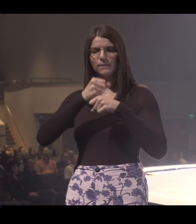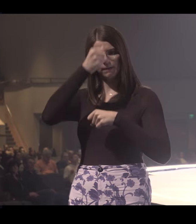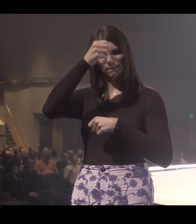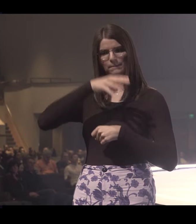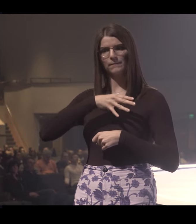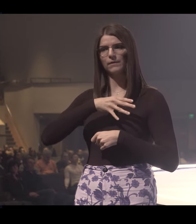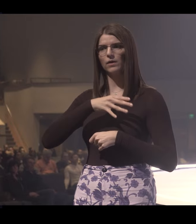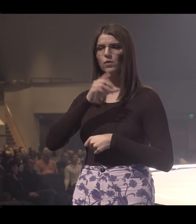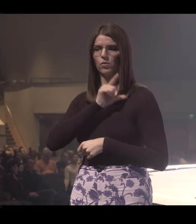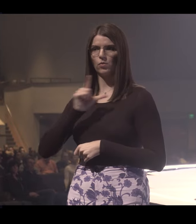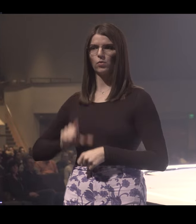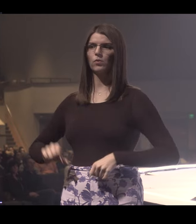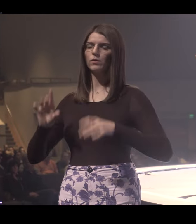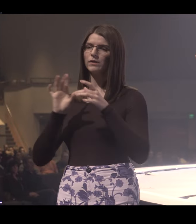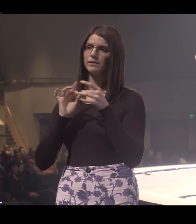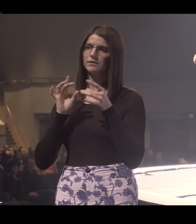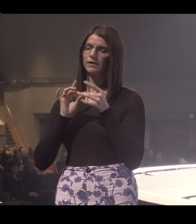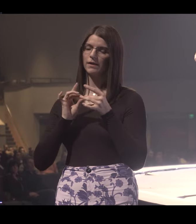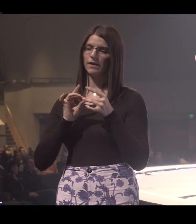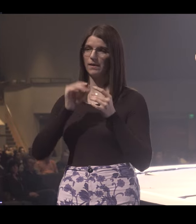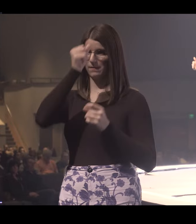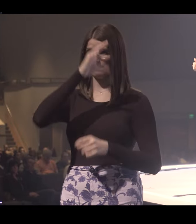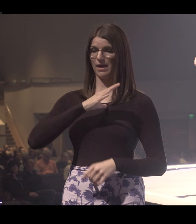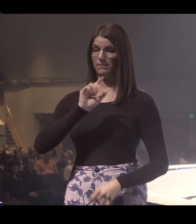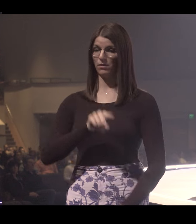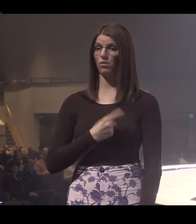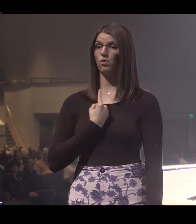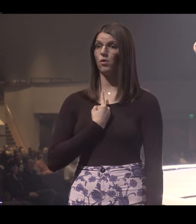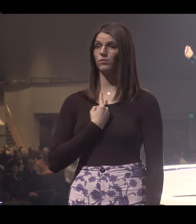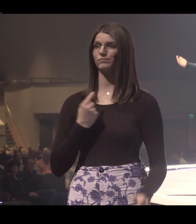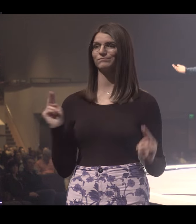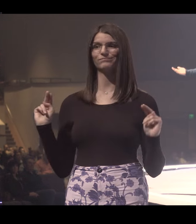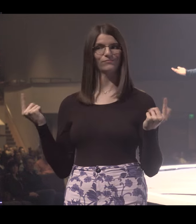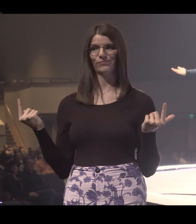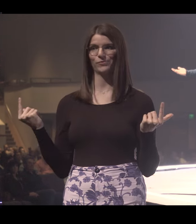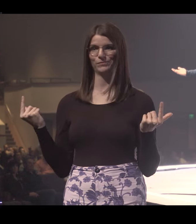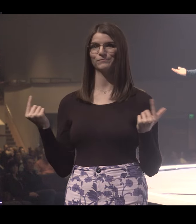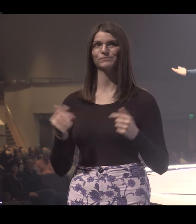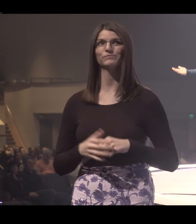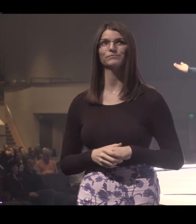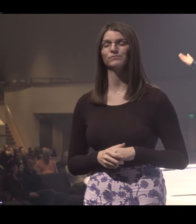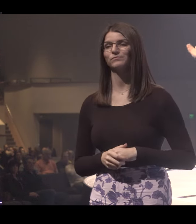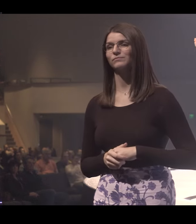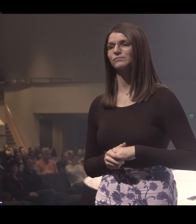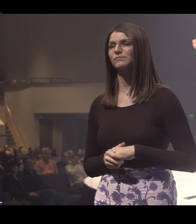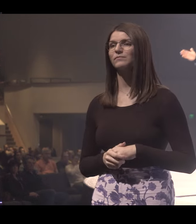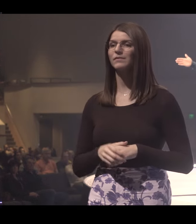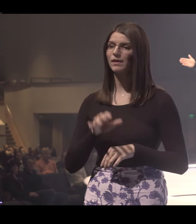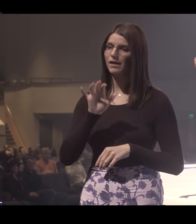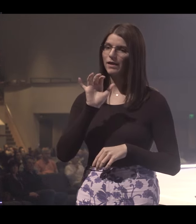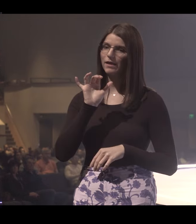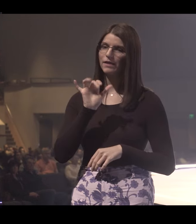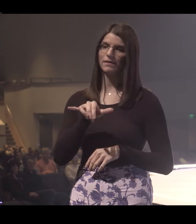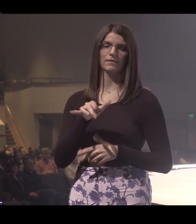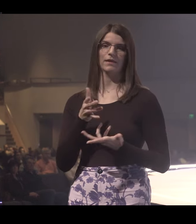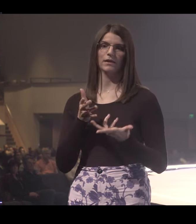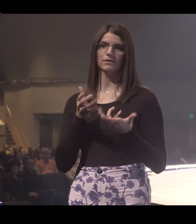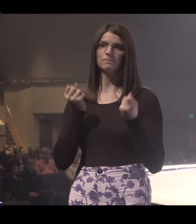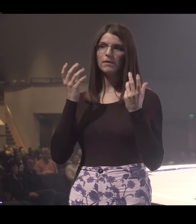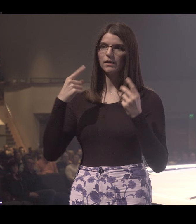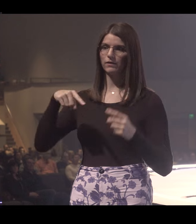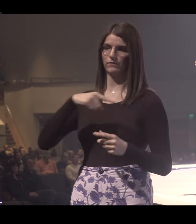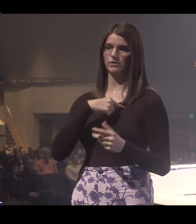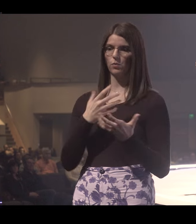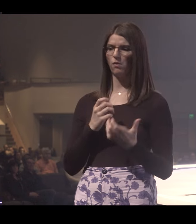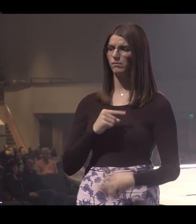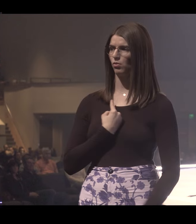created mankind? The Lord said, it is not good for man to be what? Alone. Alone. And yet, that's the rallying cry of